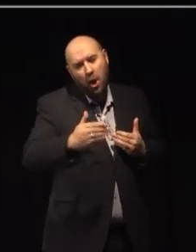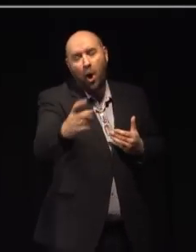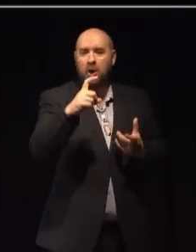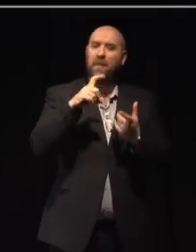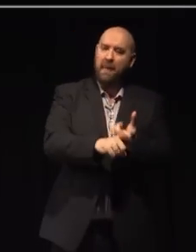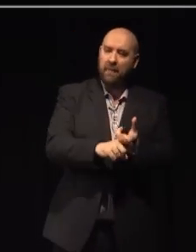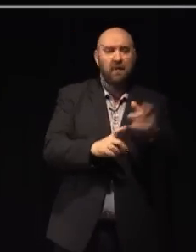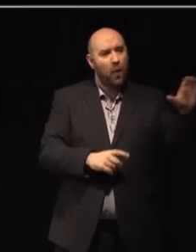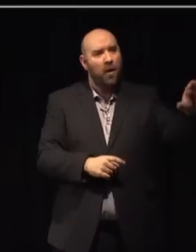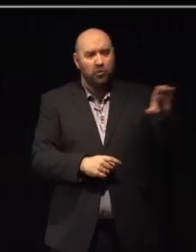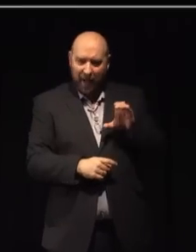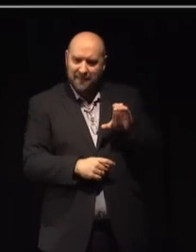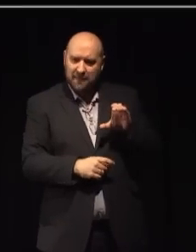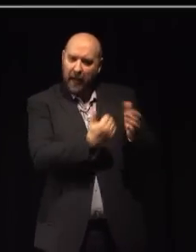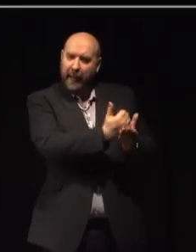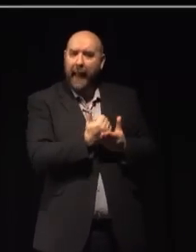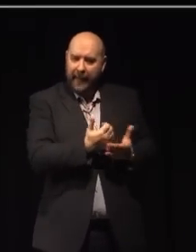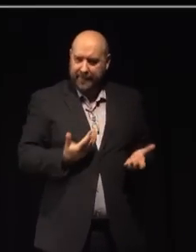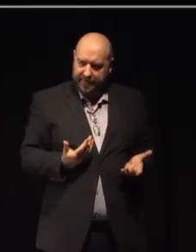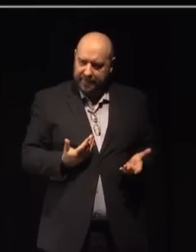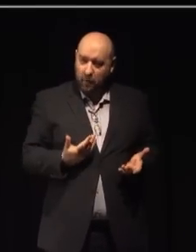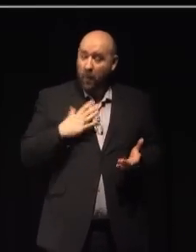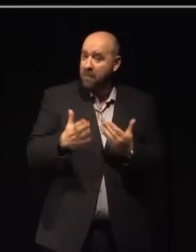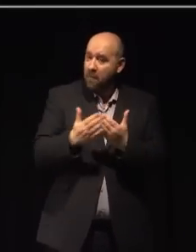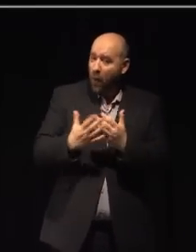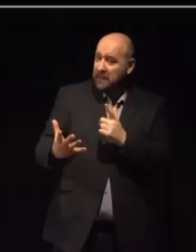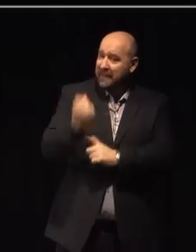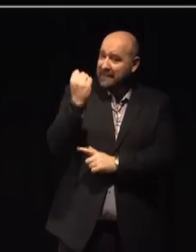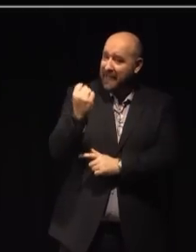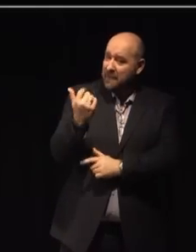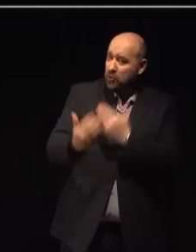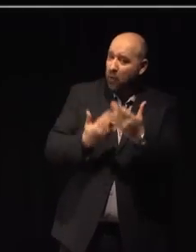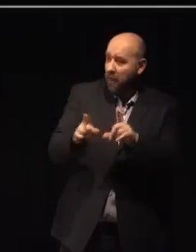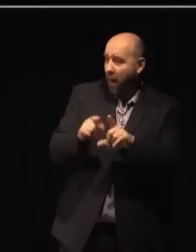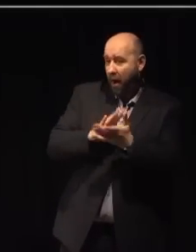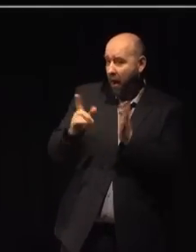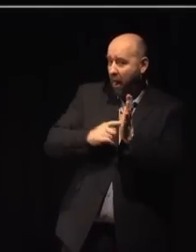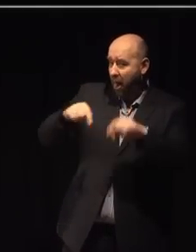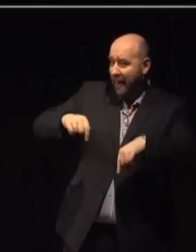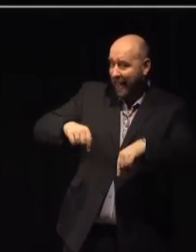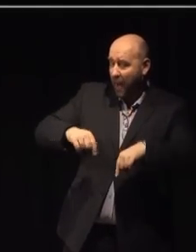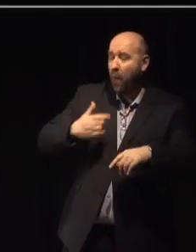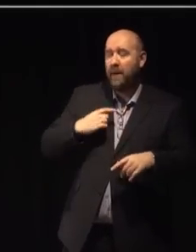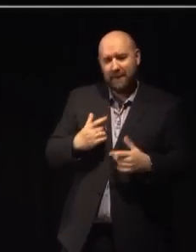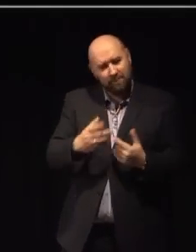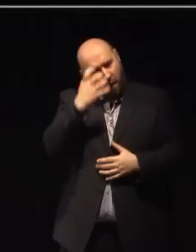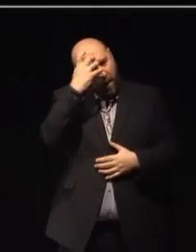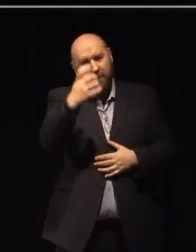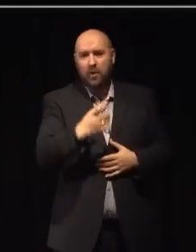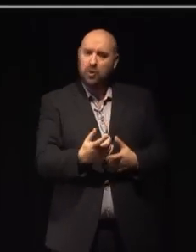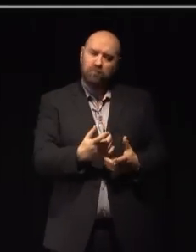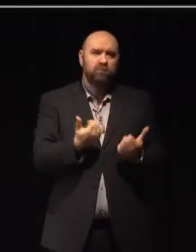grant-in-aid. To have other success stories like Hull, we need the government to continue to make significant commitments